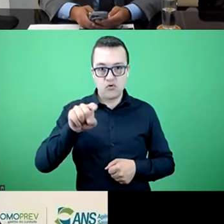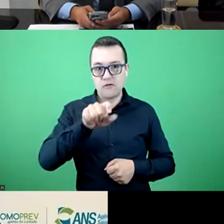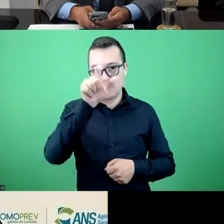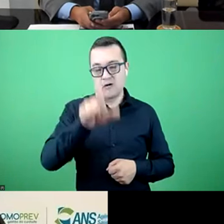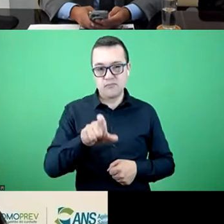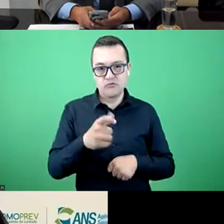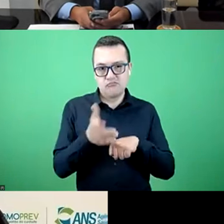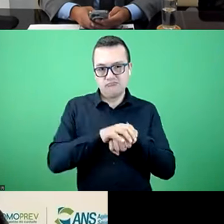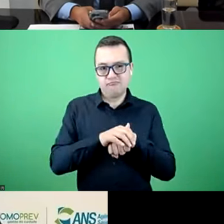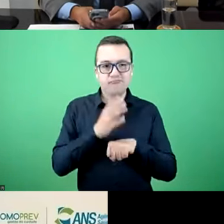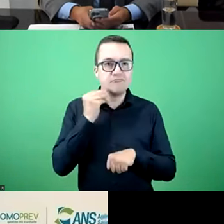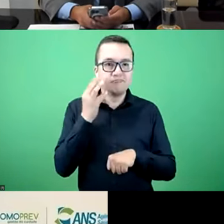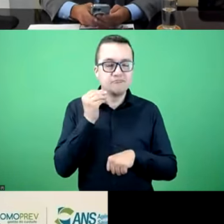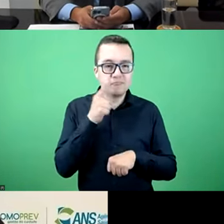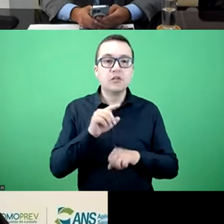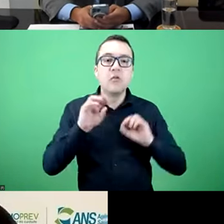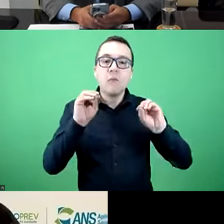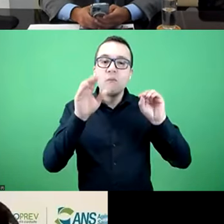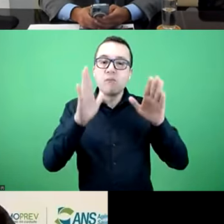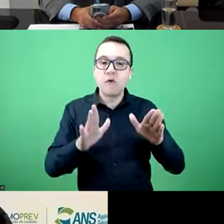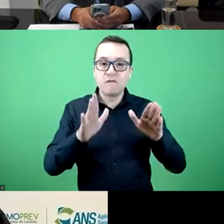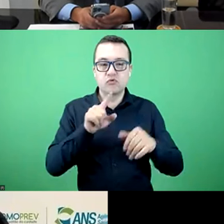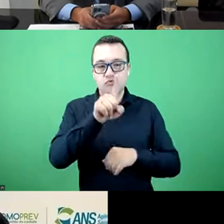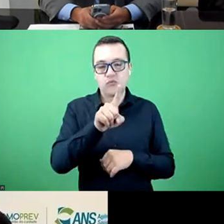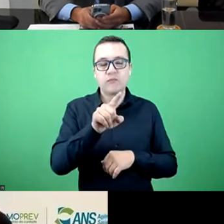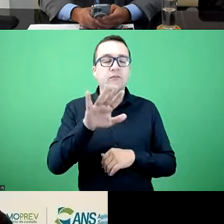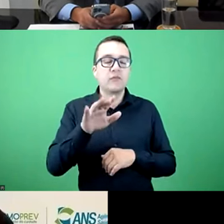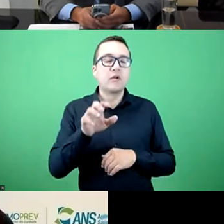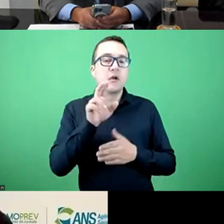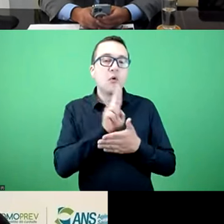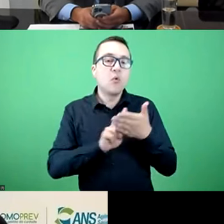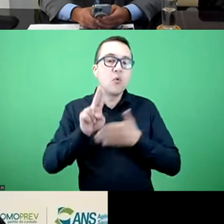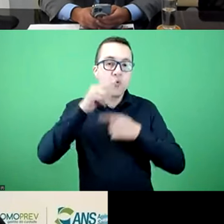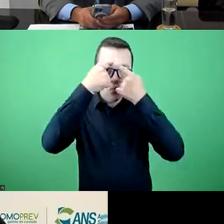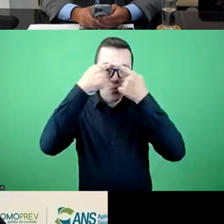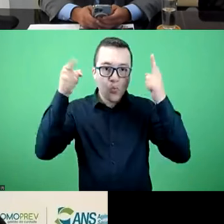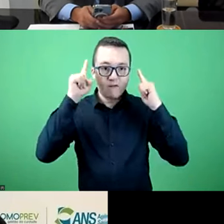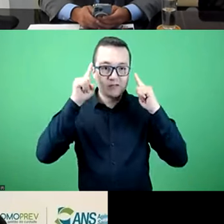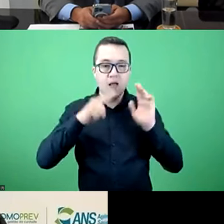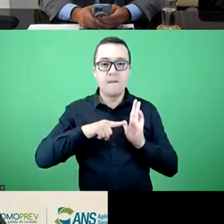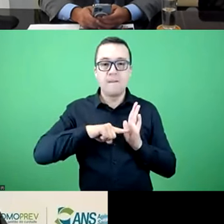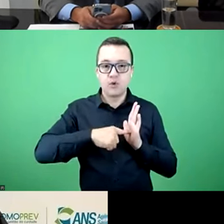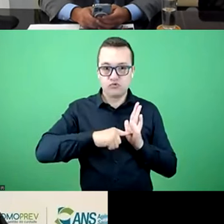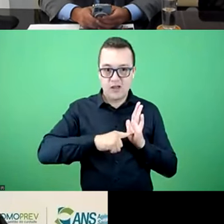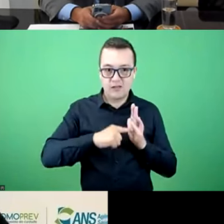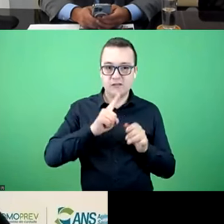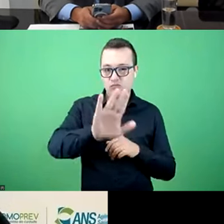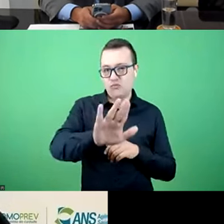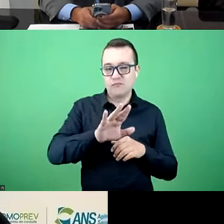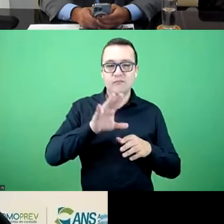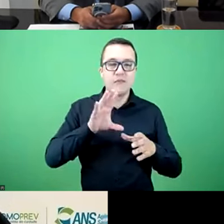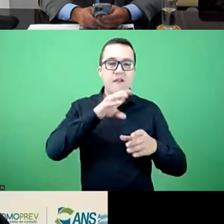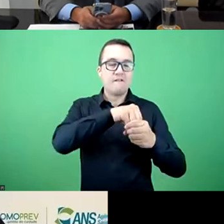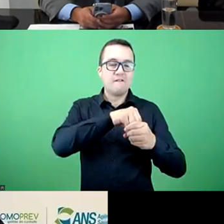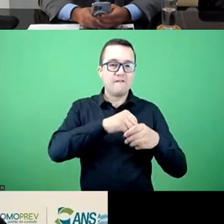also an expert in this issue and he's a senior researcher at the University of Buenos Aires in the economic